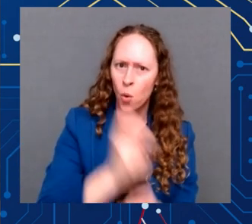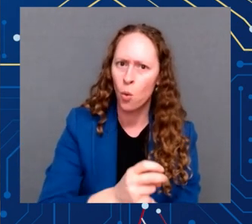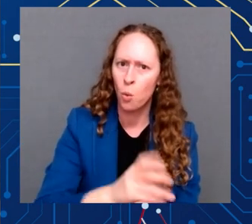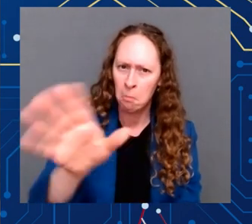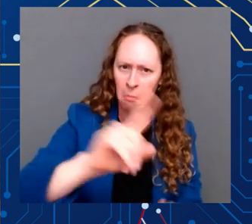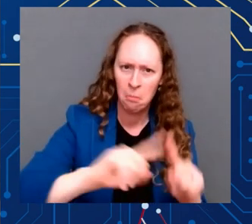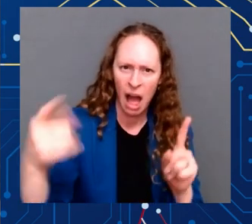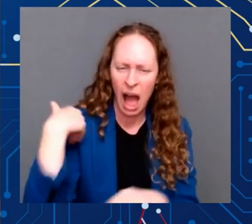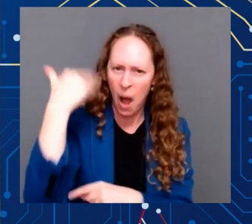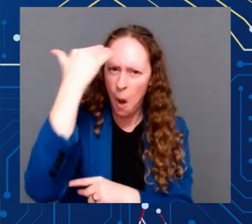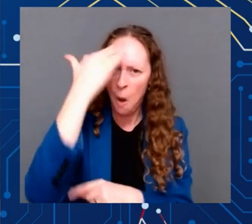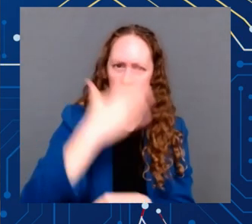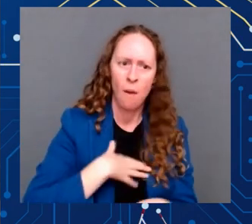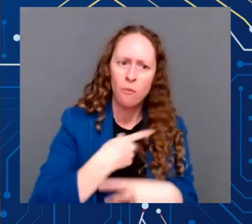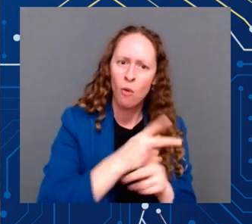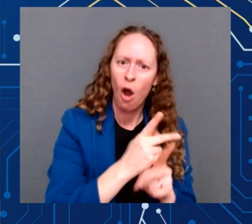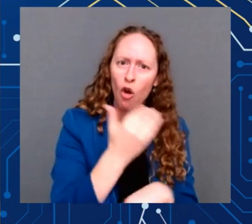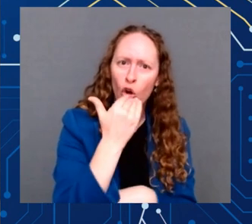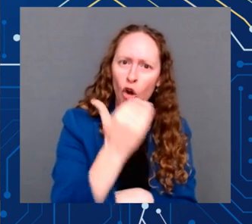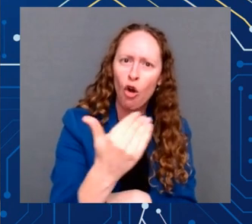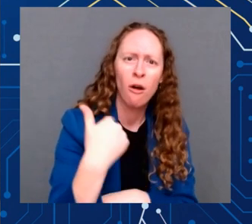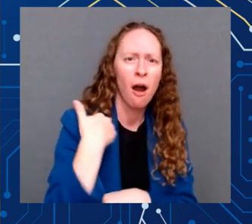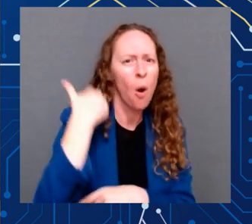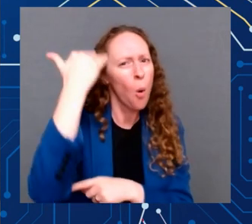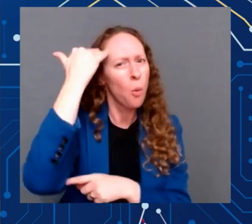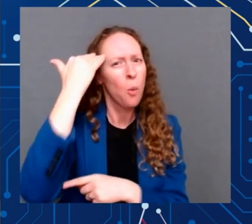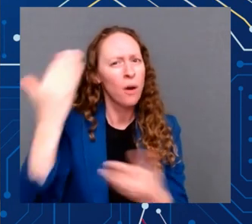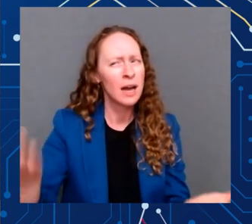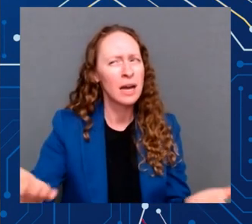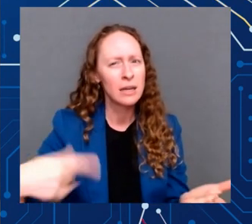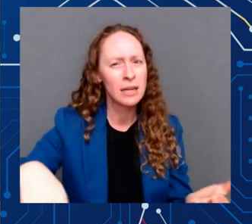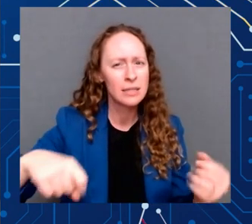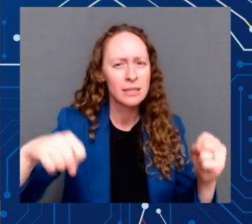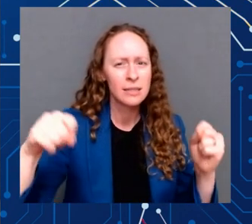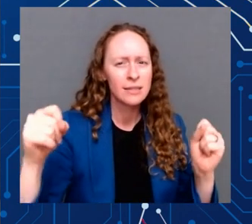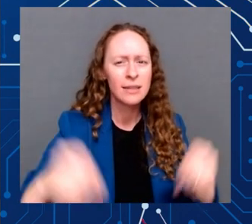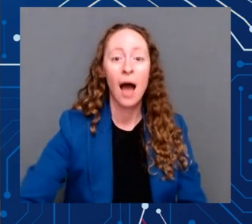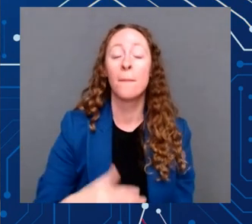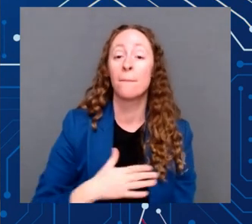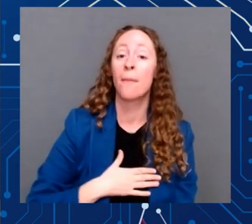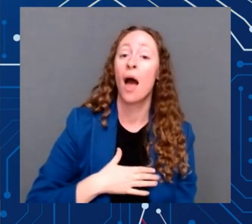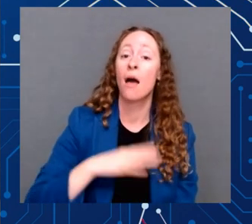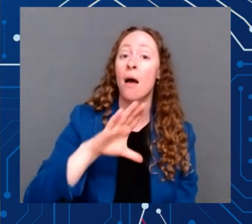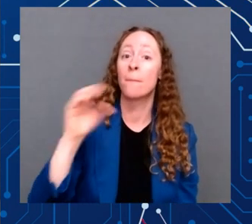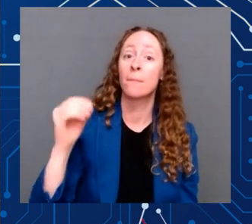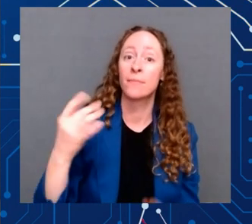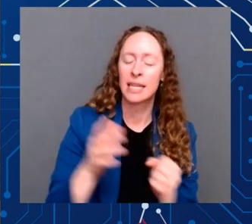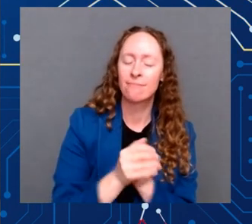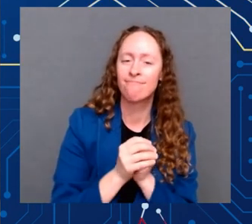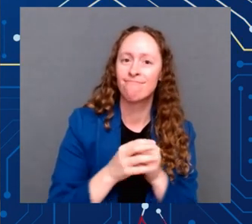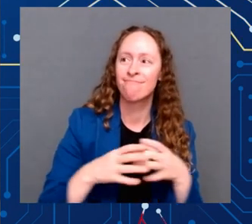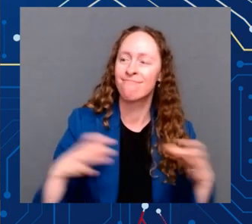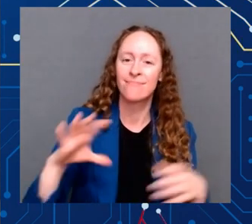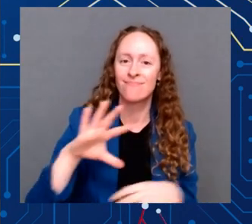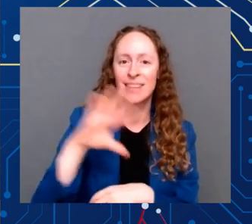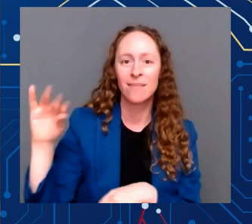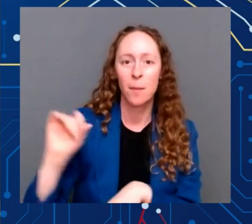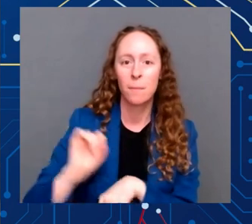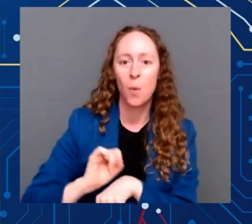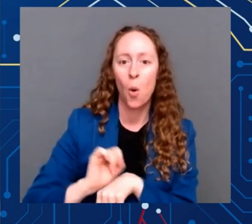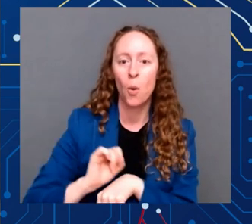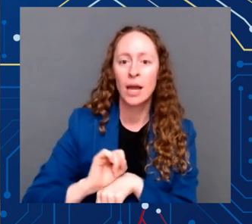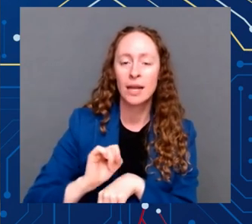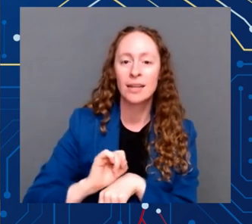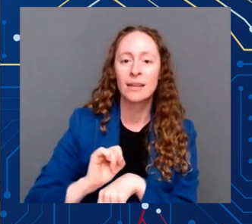Over the last few years, Spark Charge has grown to over 50 employees nationwide with operations across the United States and customers around the